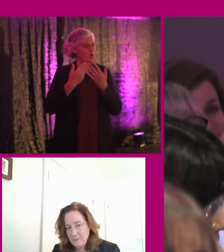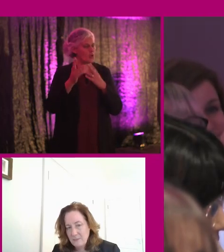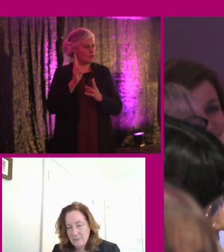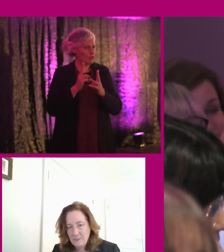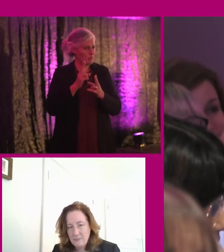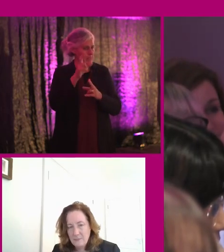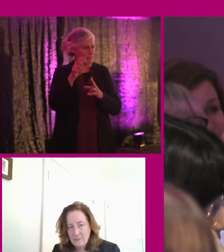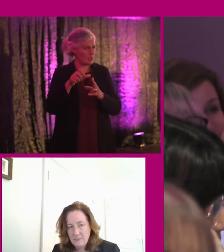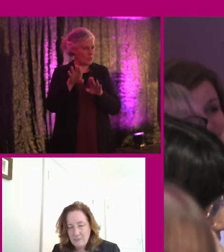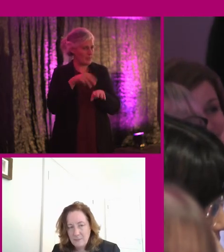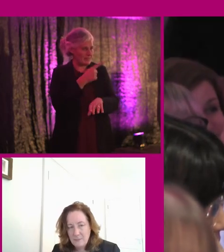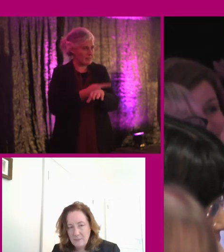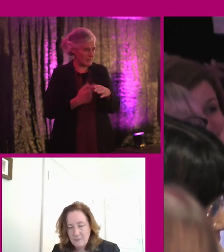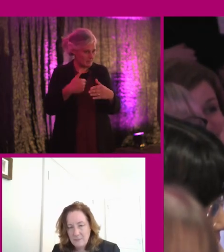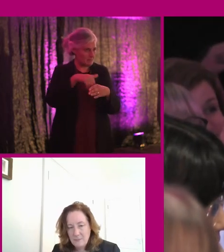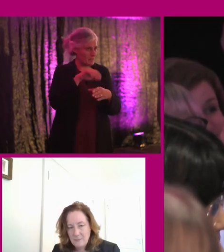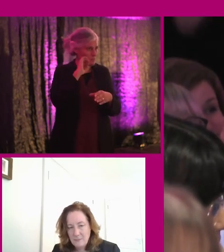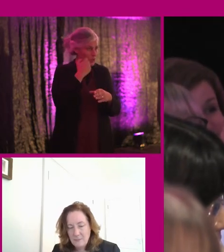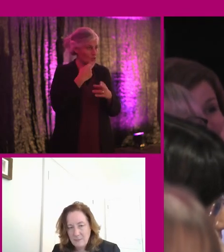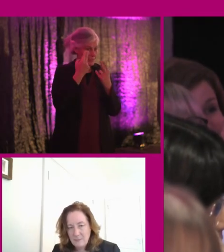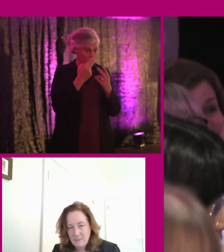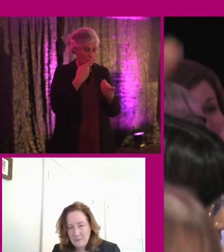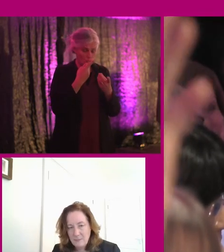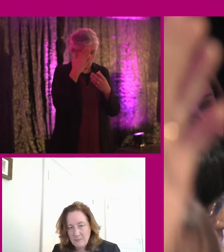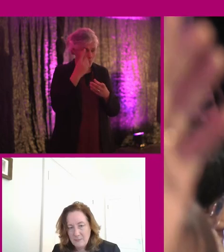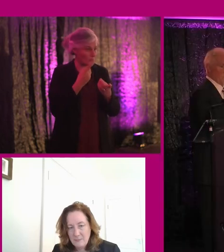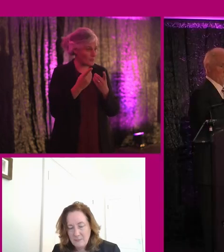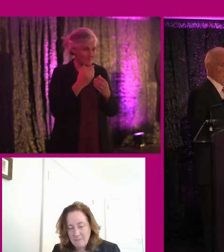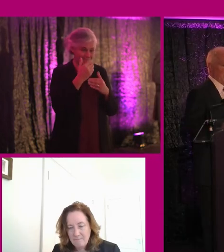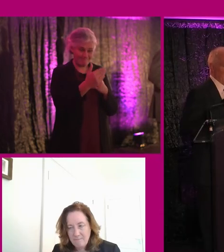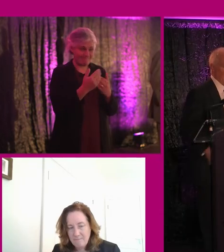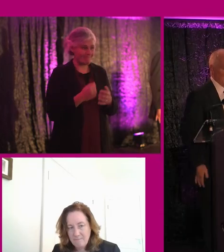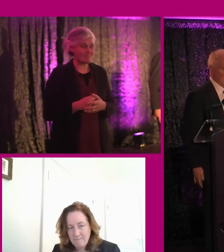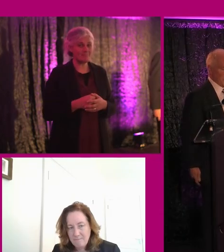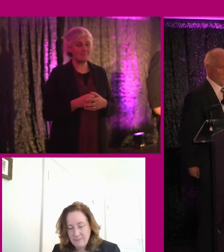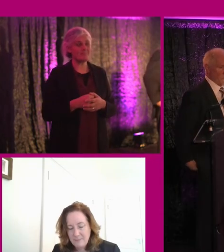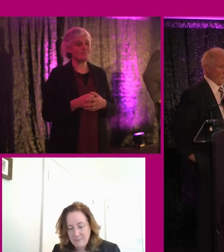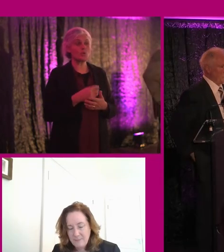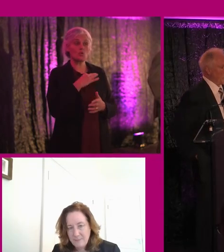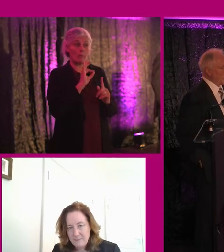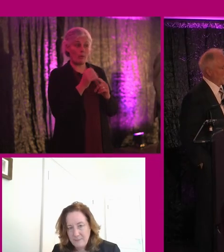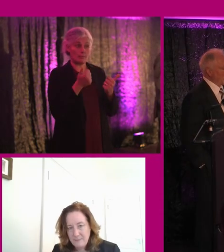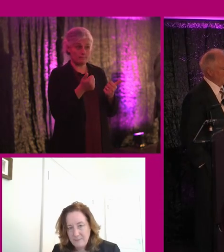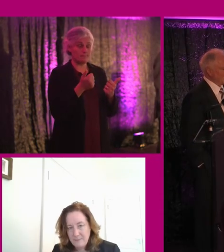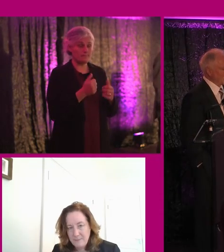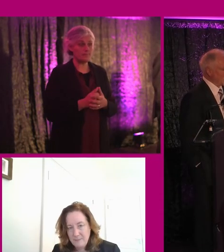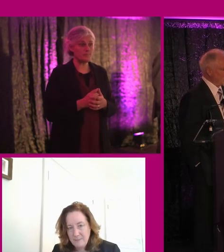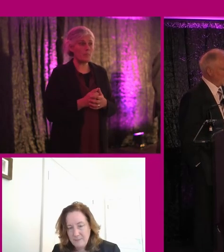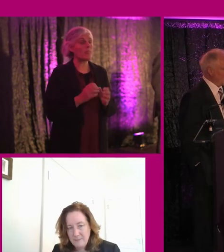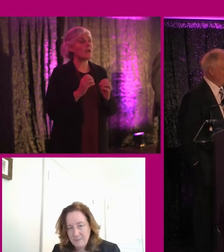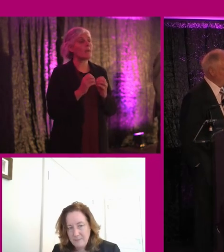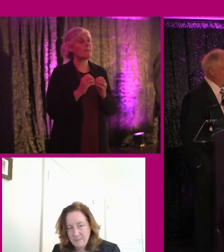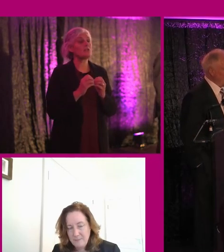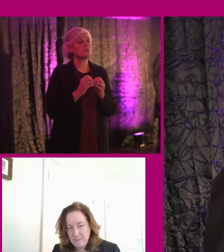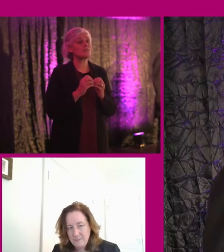disability, because we're, we're the people who know what to do. Thank you. Yeah. Very good point. As I said,